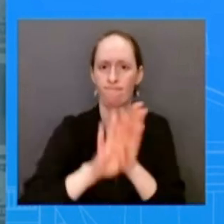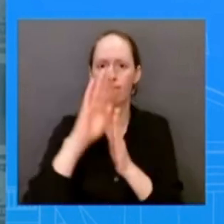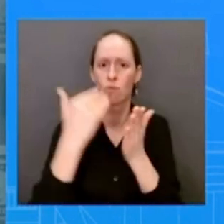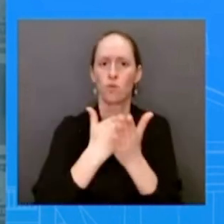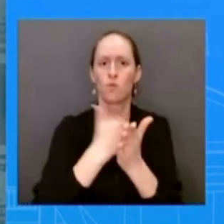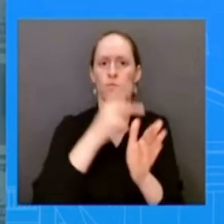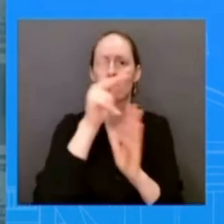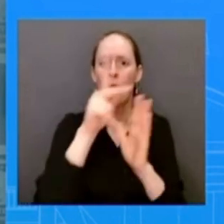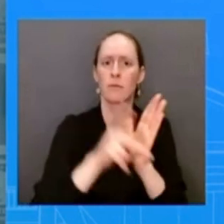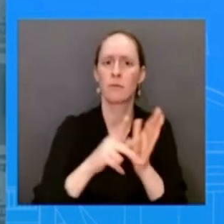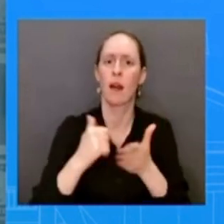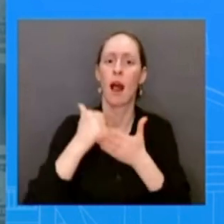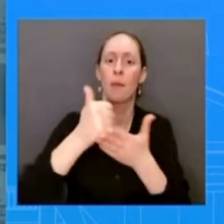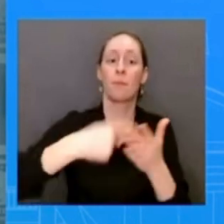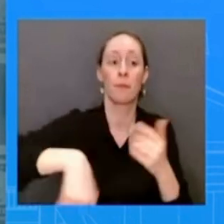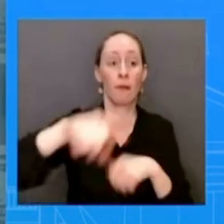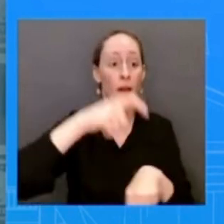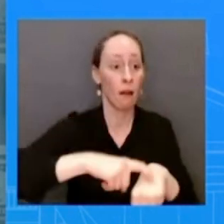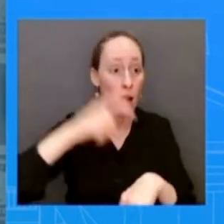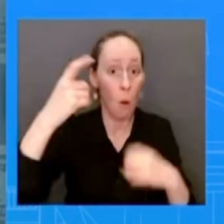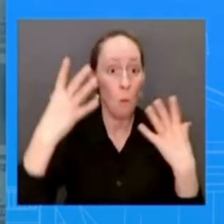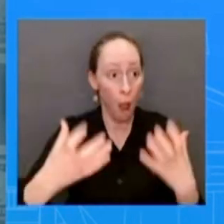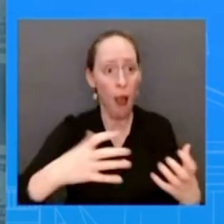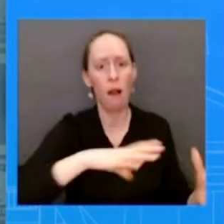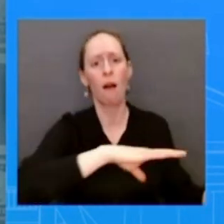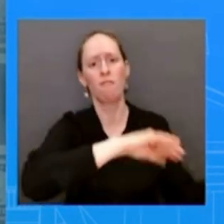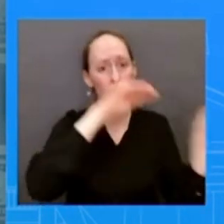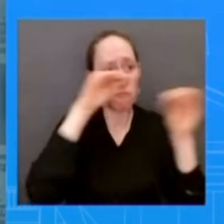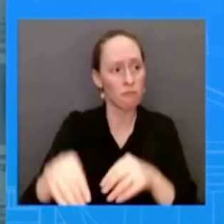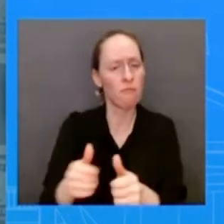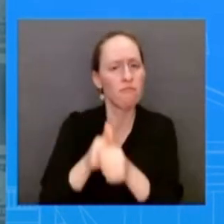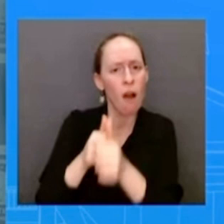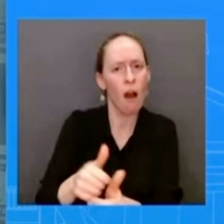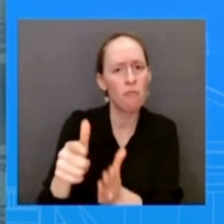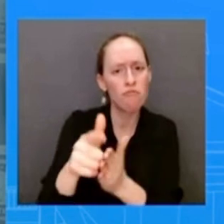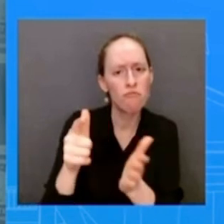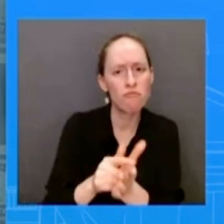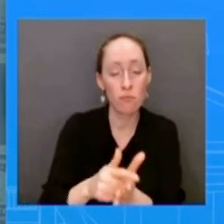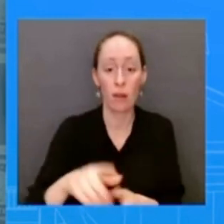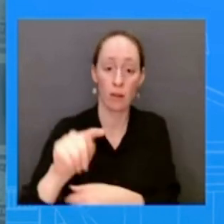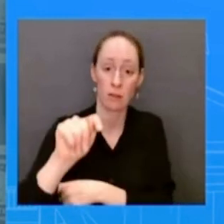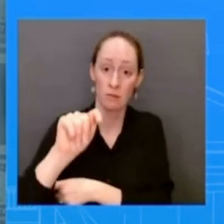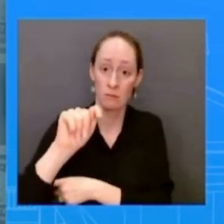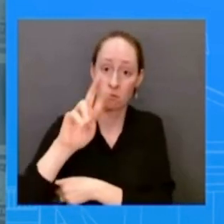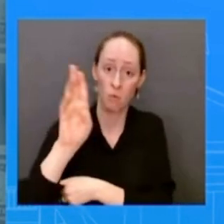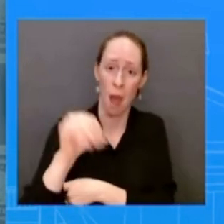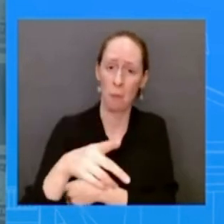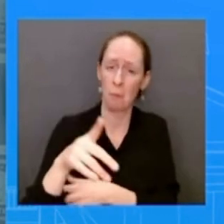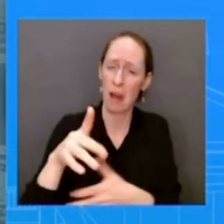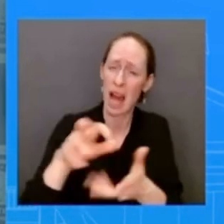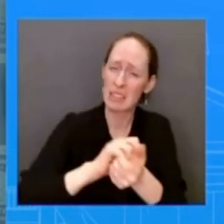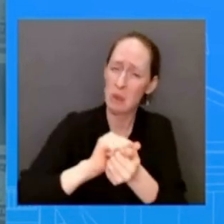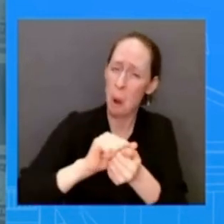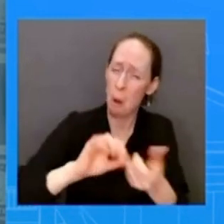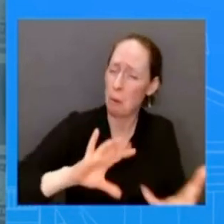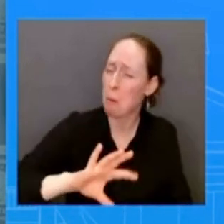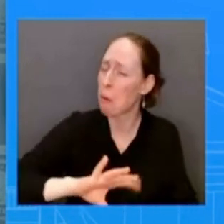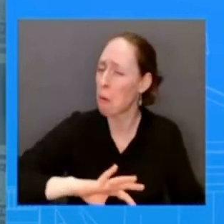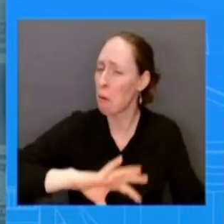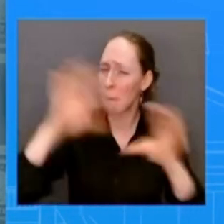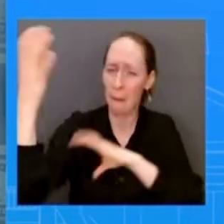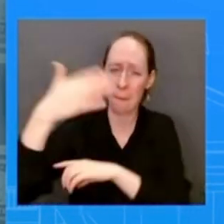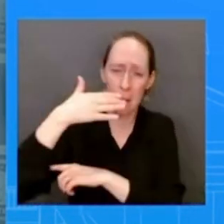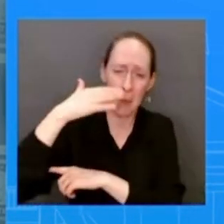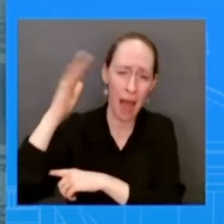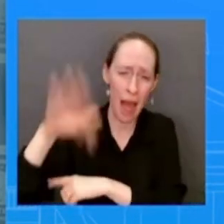system and what we are doing we're rebuilding it and have a set of goal of resettling up to 125 125 000 refugees